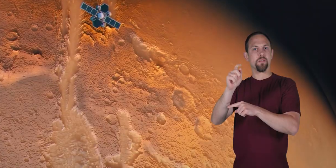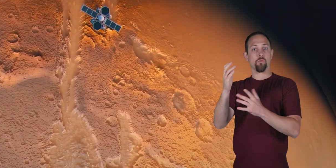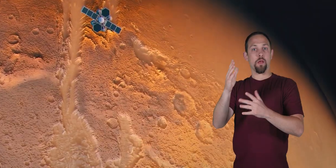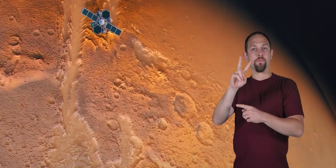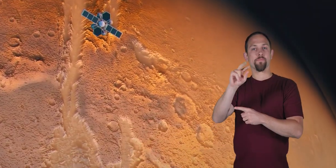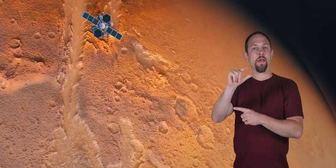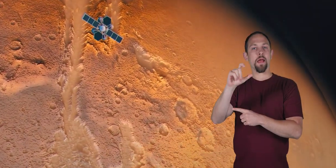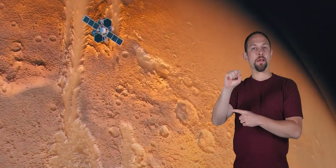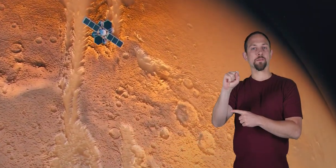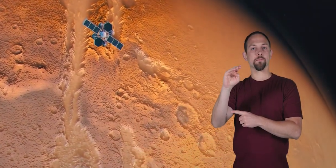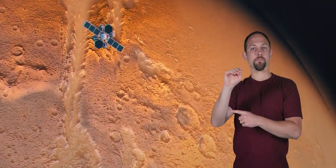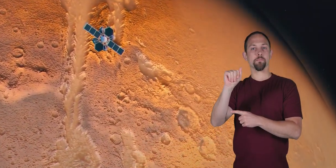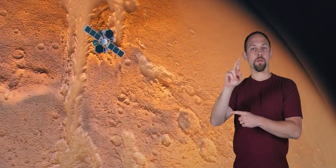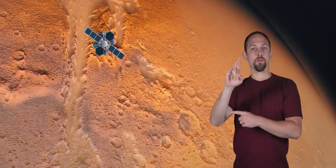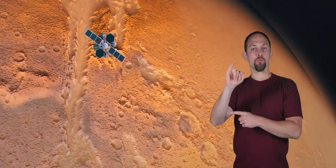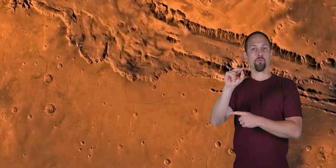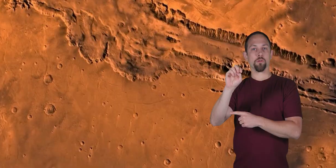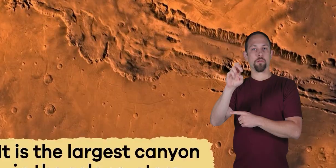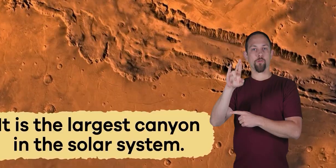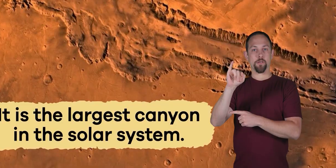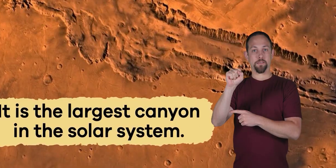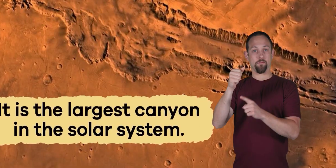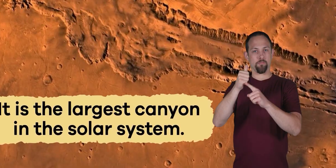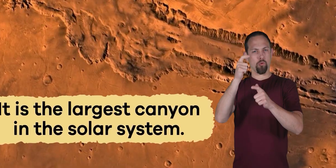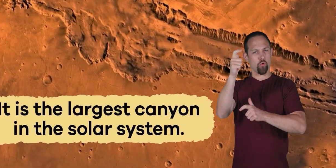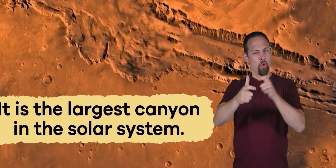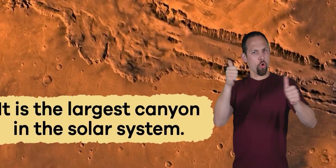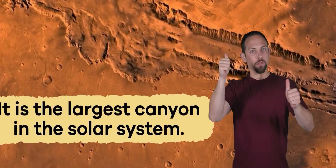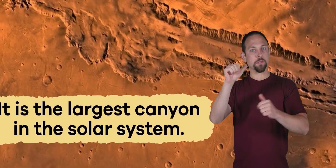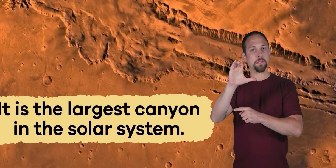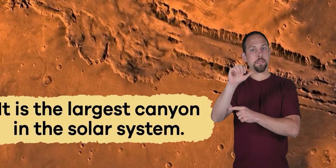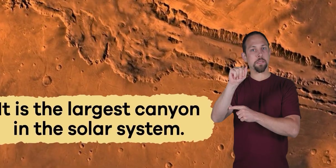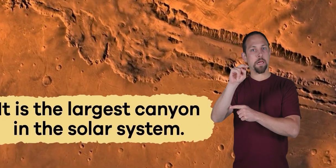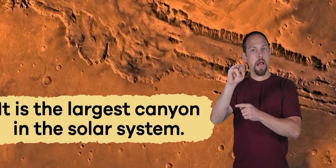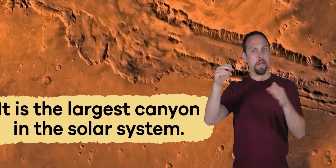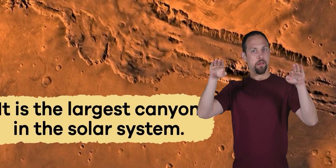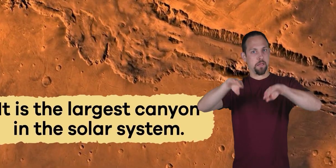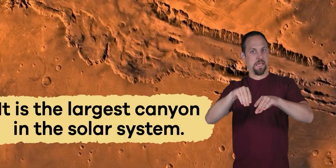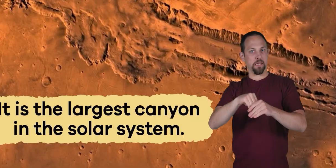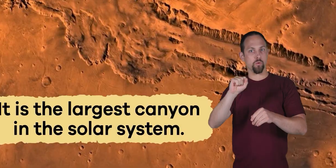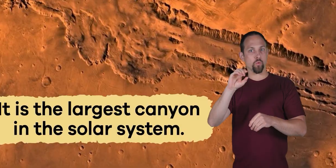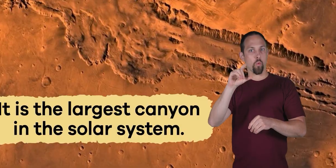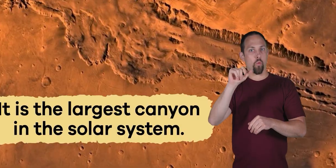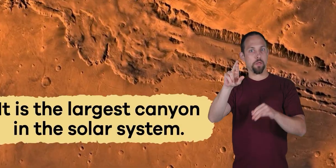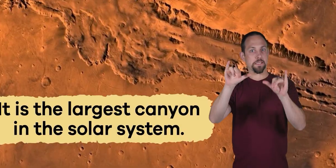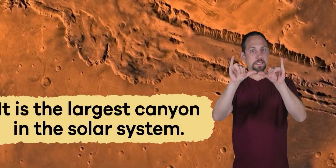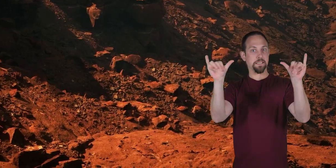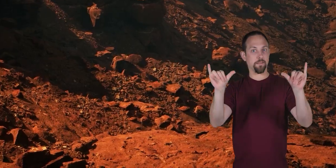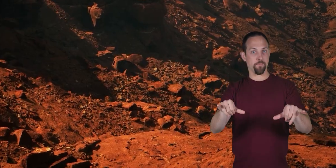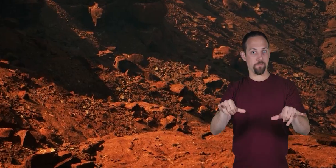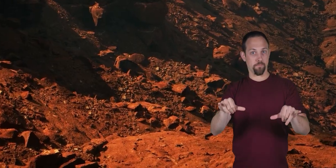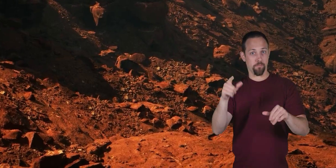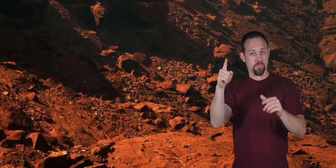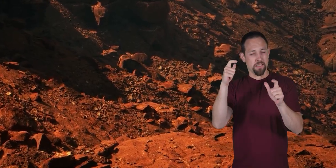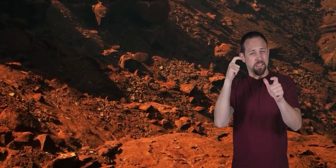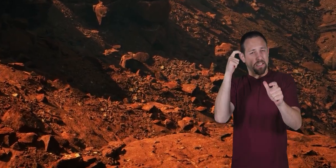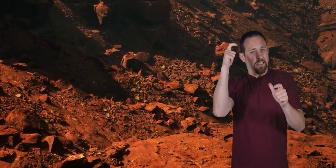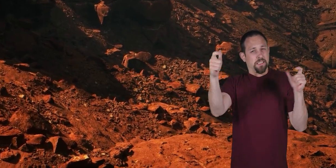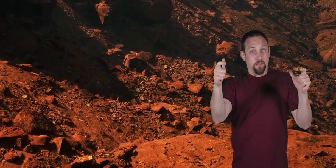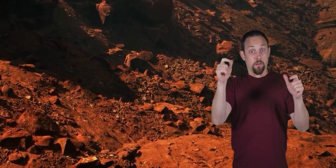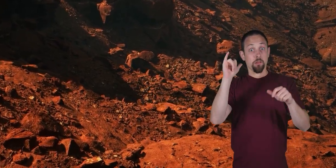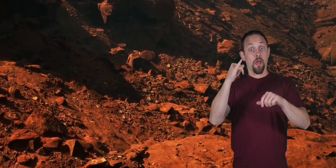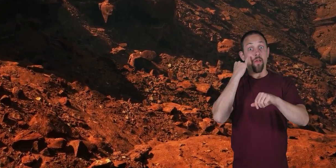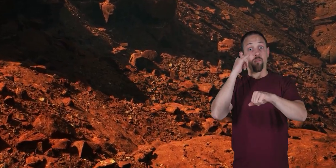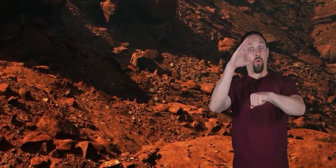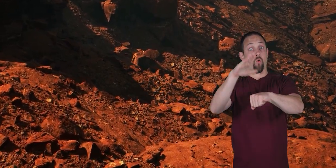Valles Marineris, which is the largest canyon in the solar system. It is so large